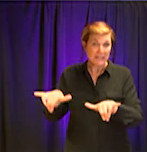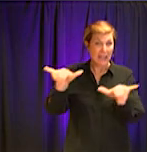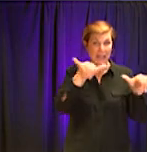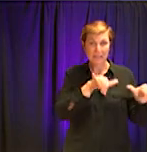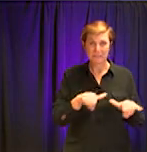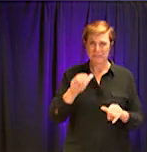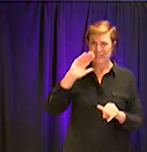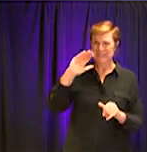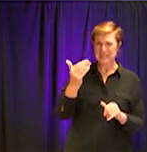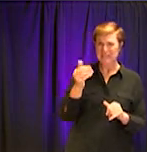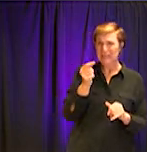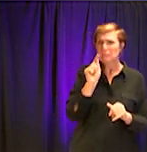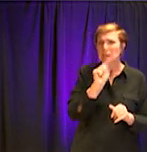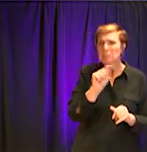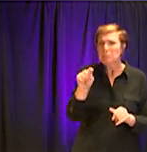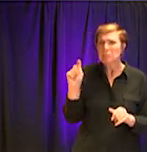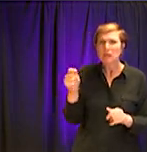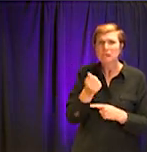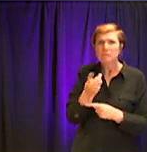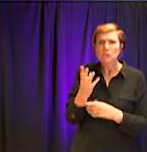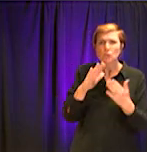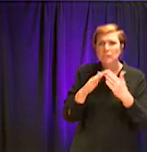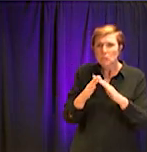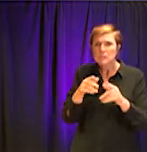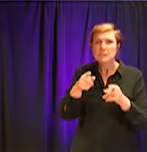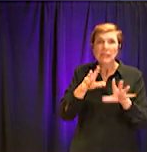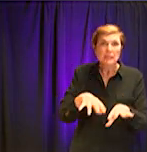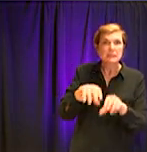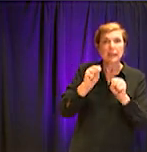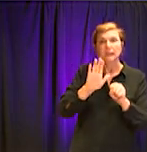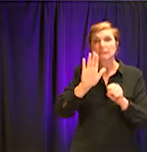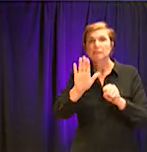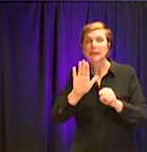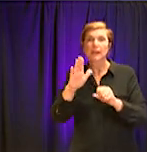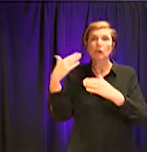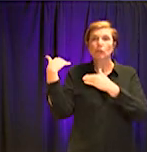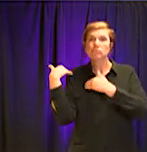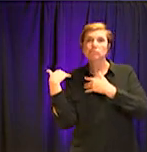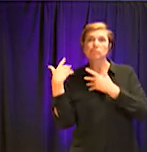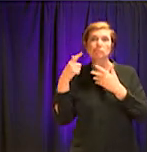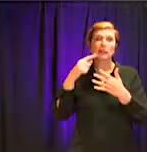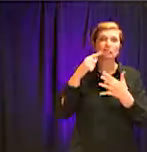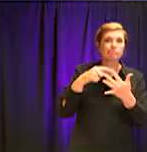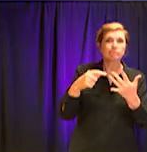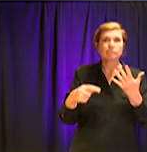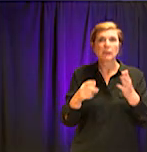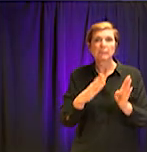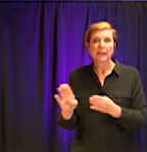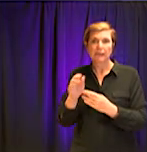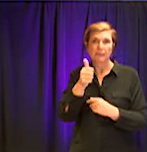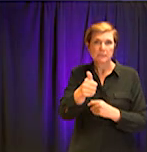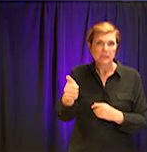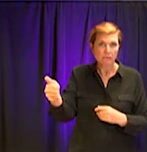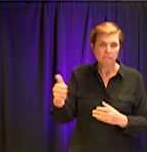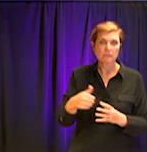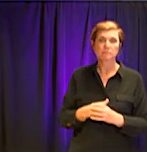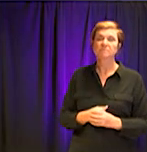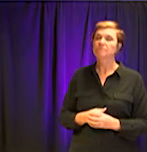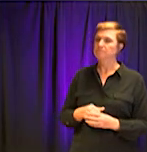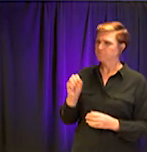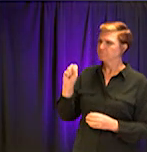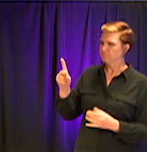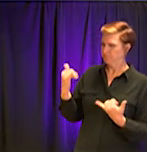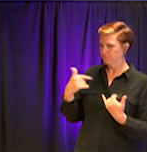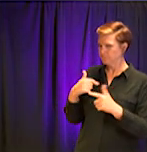way that they think may still be effective, but might not be the, the same approach. I'm going to turn things over to the CEO Thurman on, on